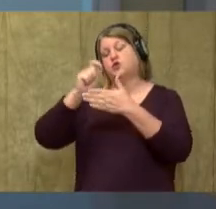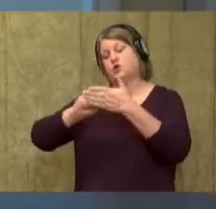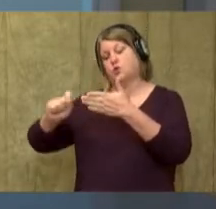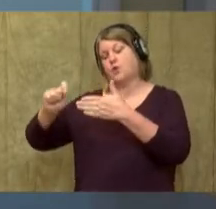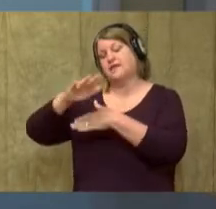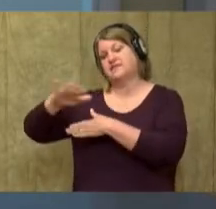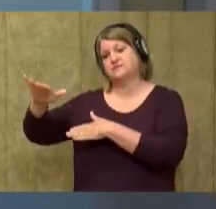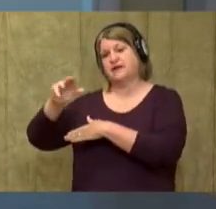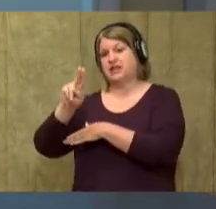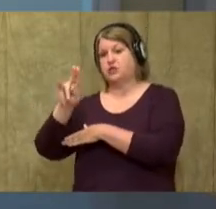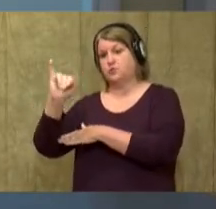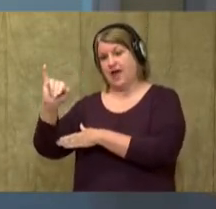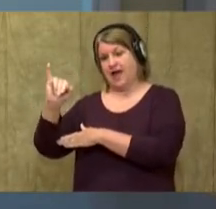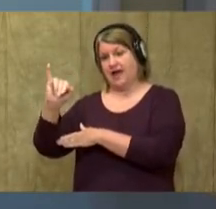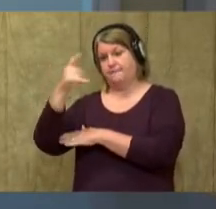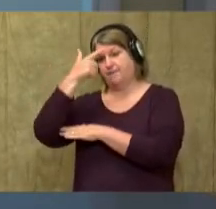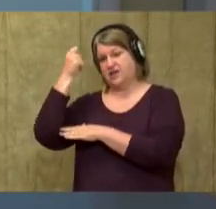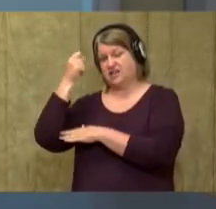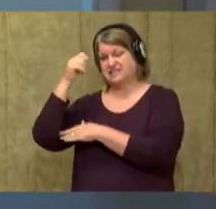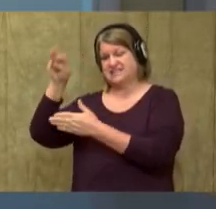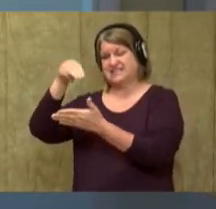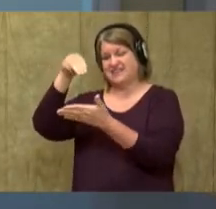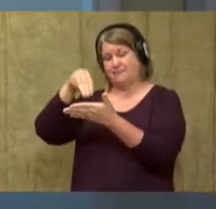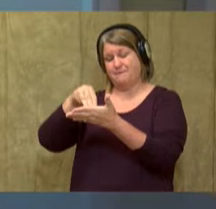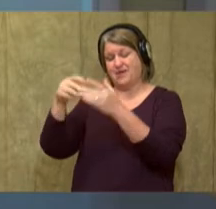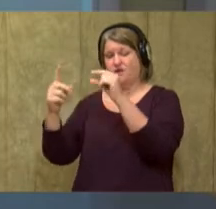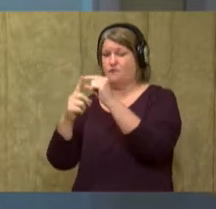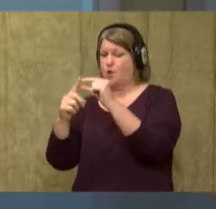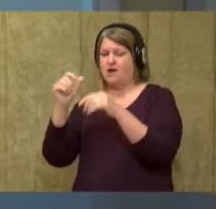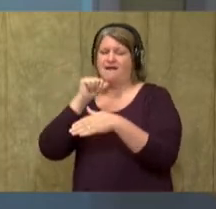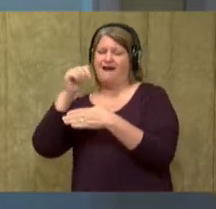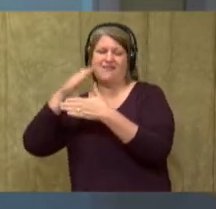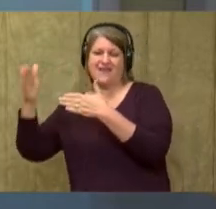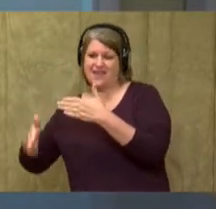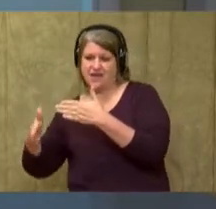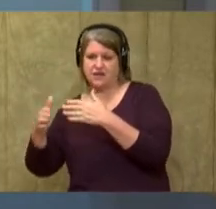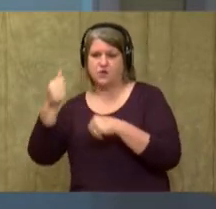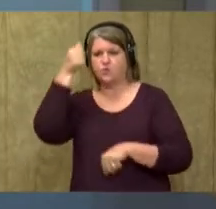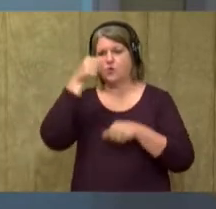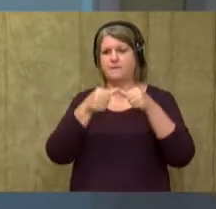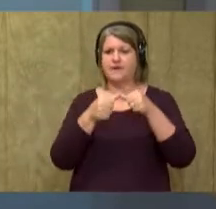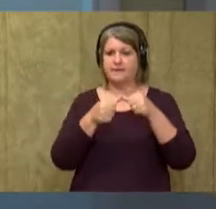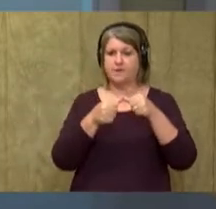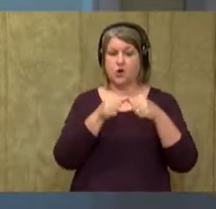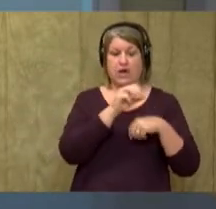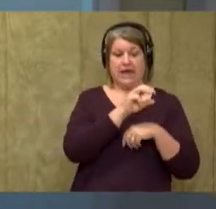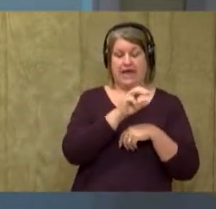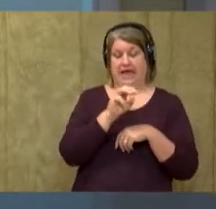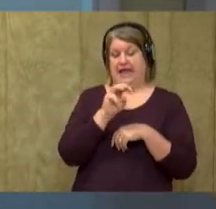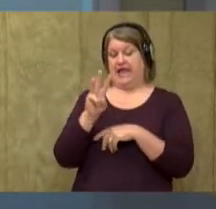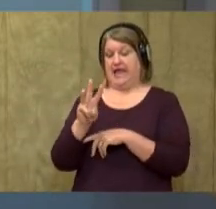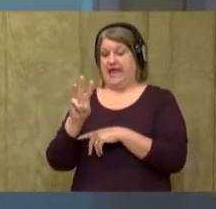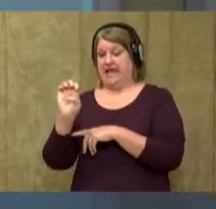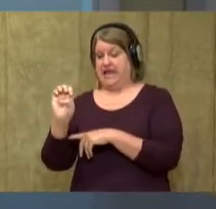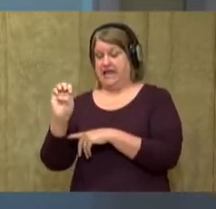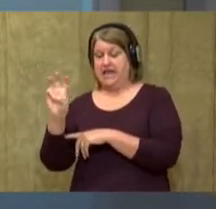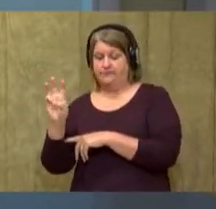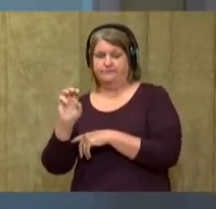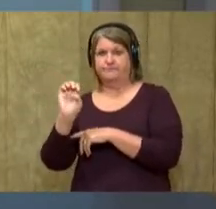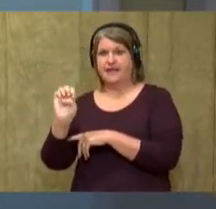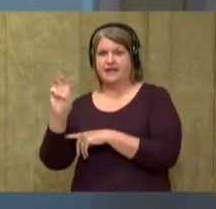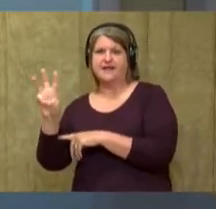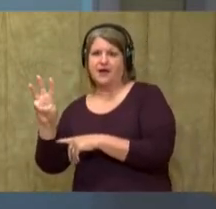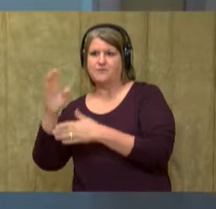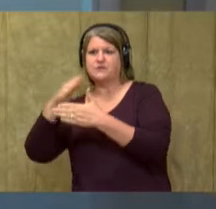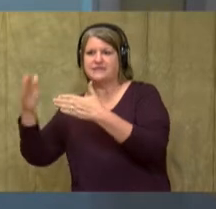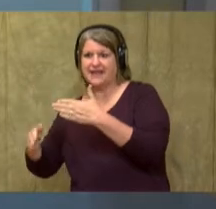because ui is in the middle of words. It does not come at the end. So, remember ew is at the end, ui is